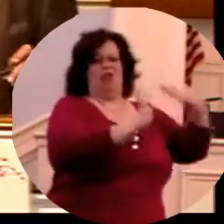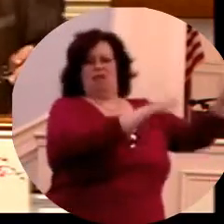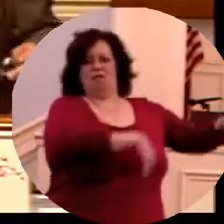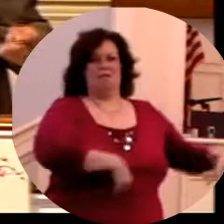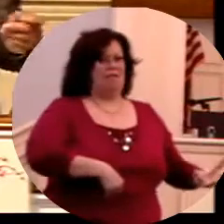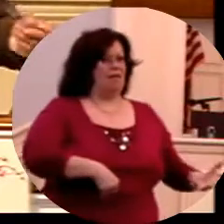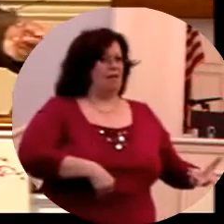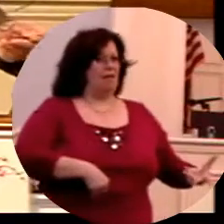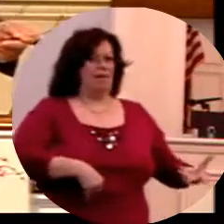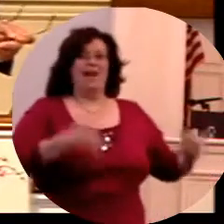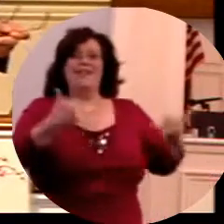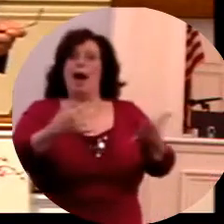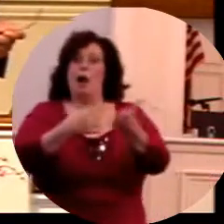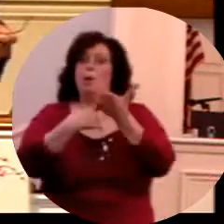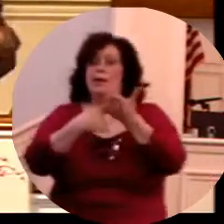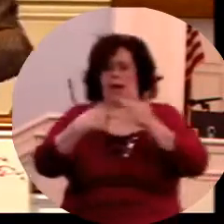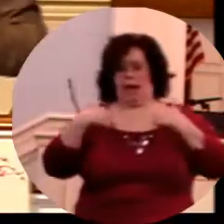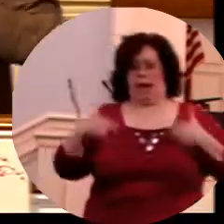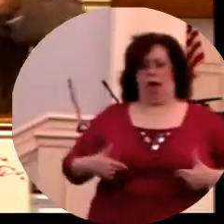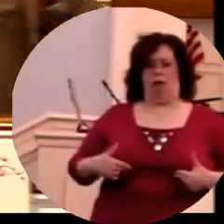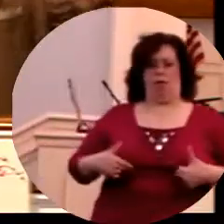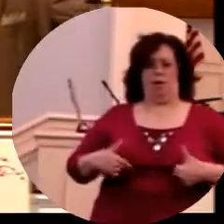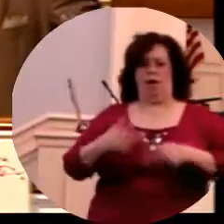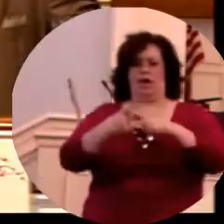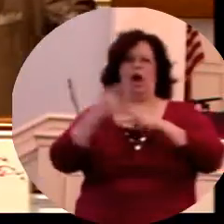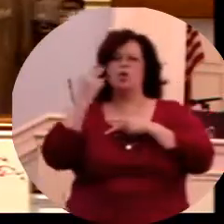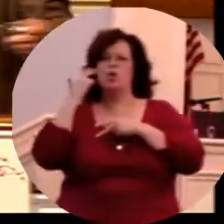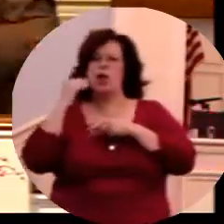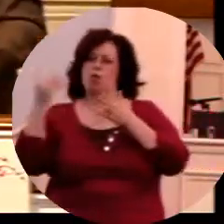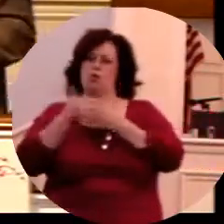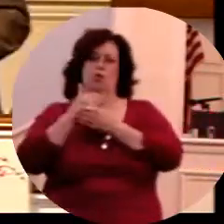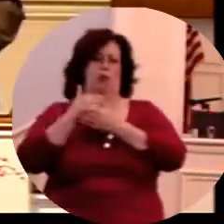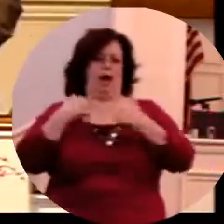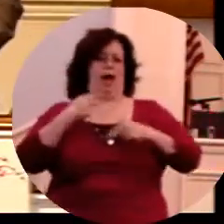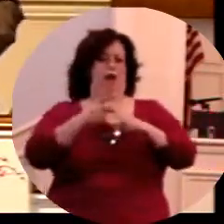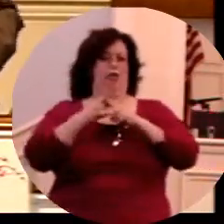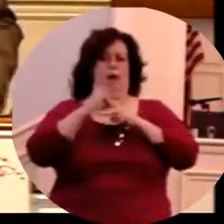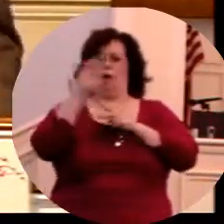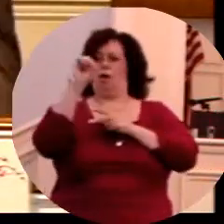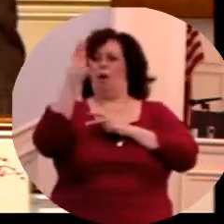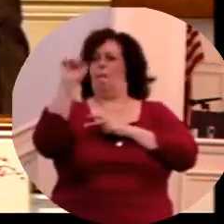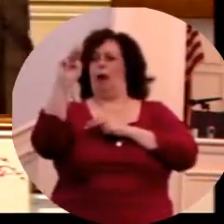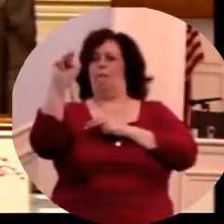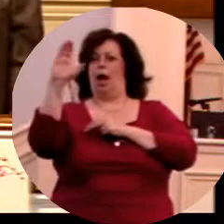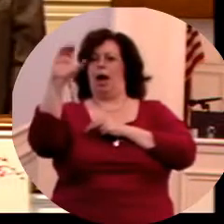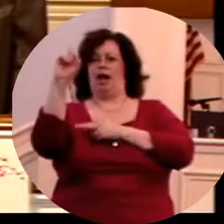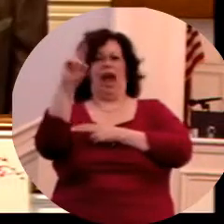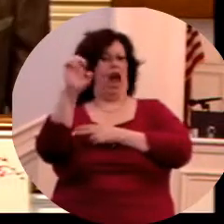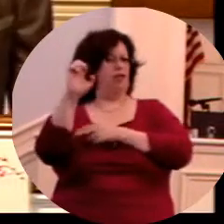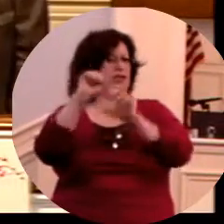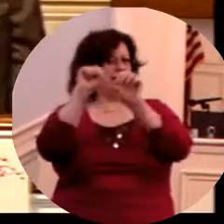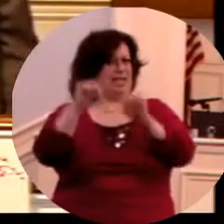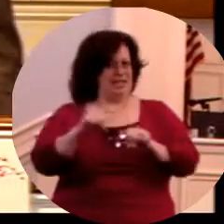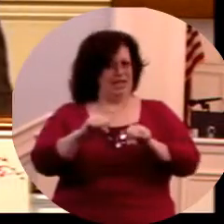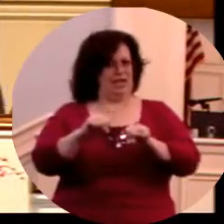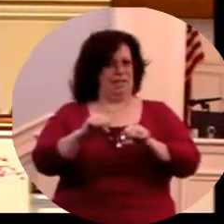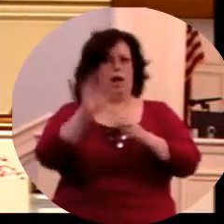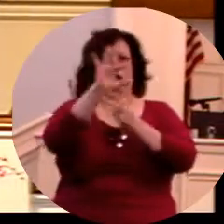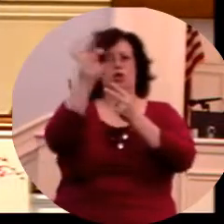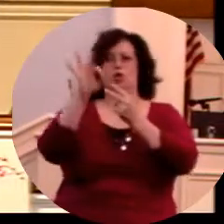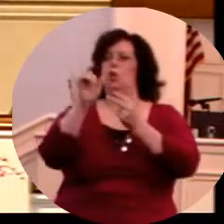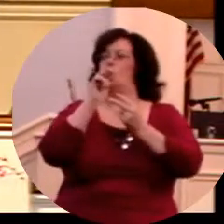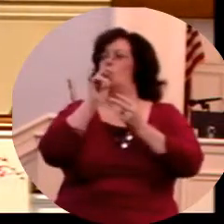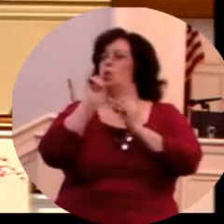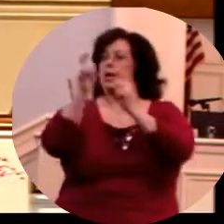talking about euthanasia. We're talking about a health care system now where there be boards of people decide who lives and who dies.